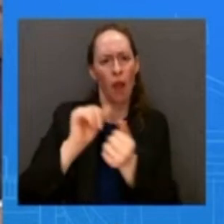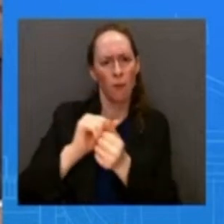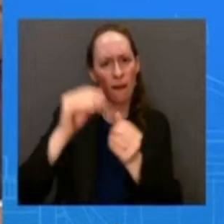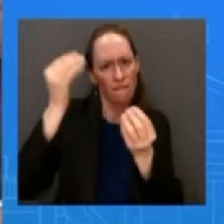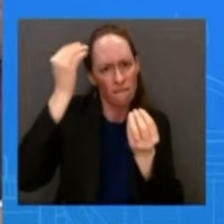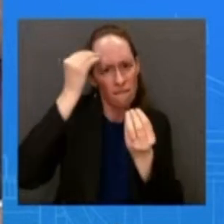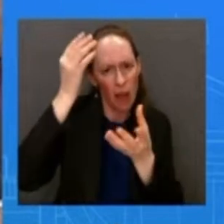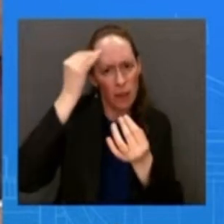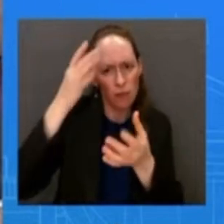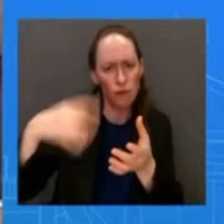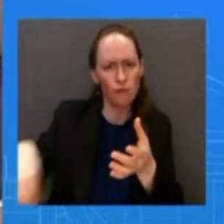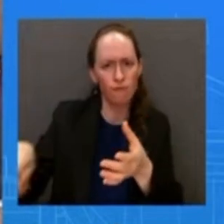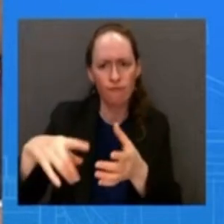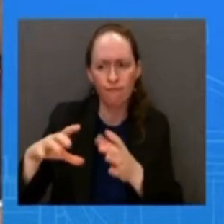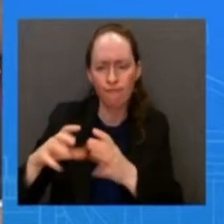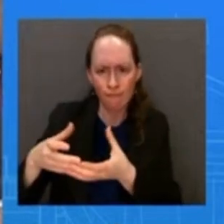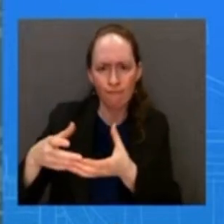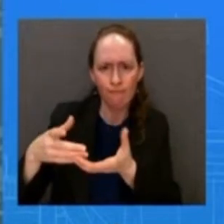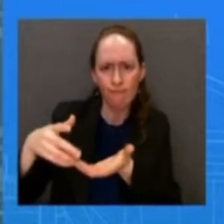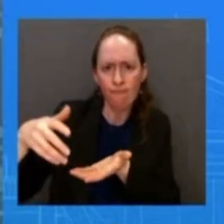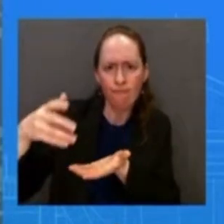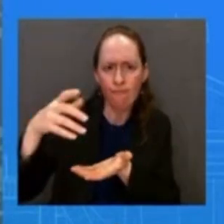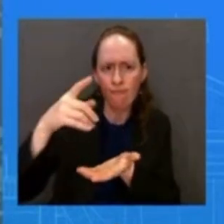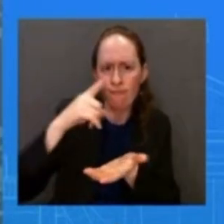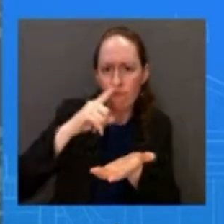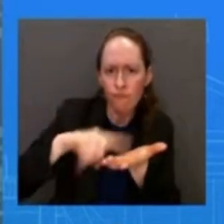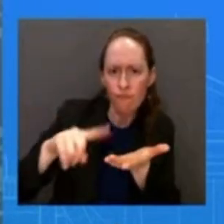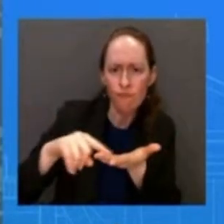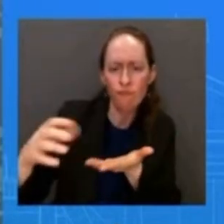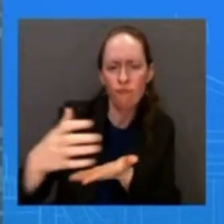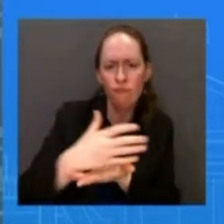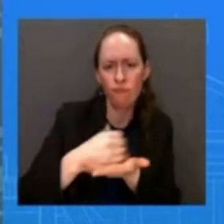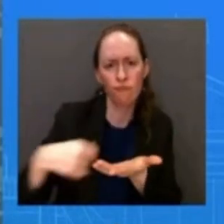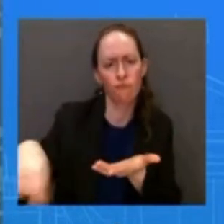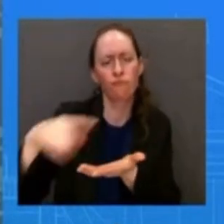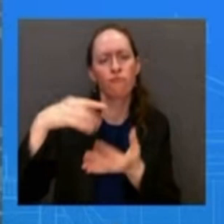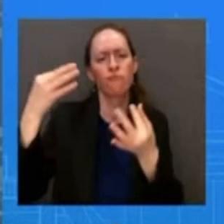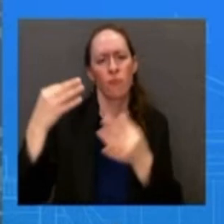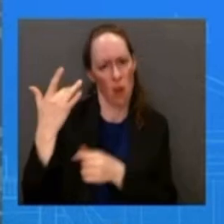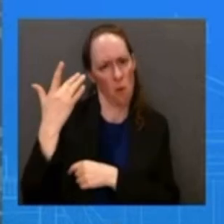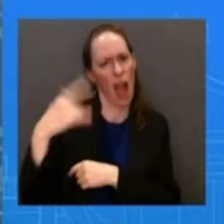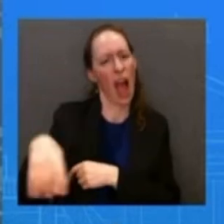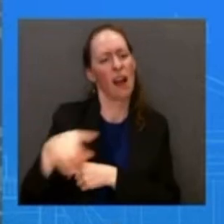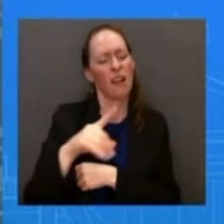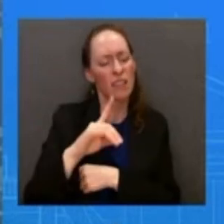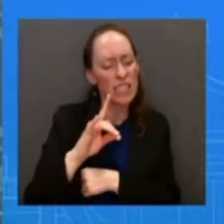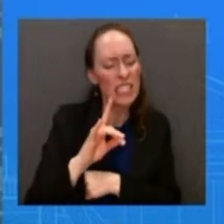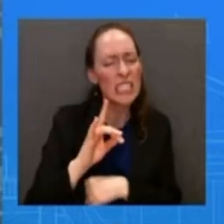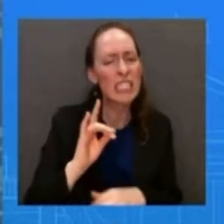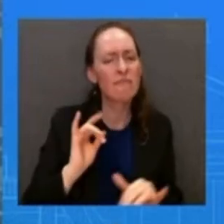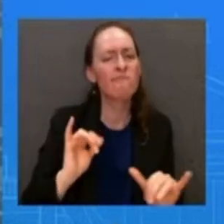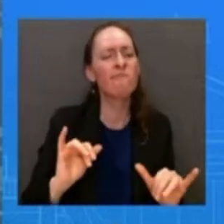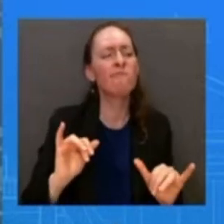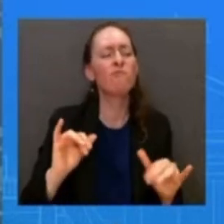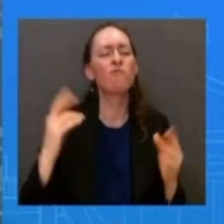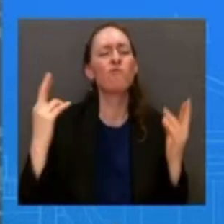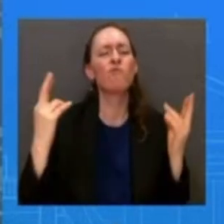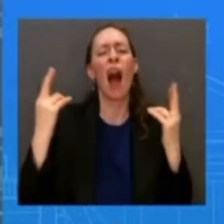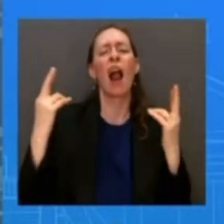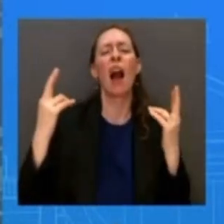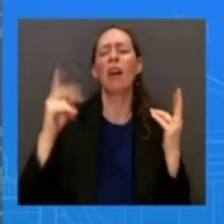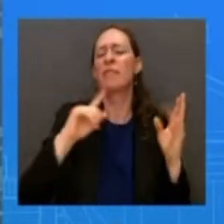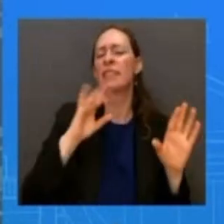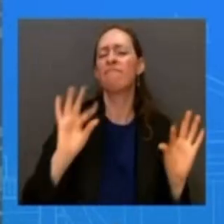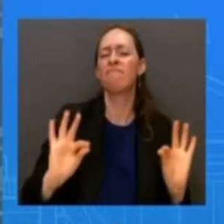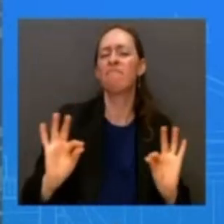could very well be benign so not going to get into um into the uh kind of the intelligence community process what i can say